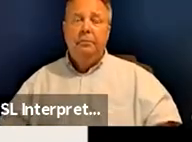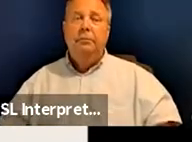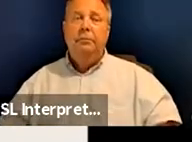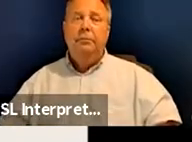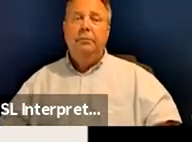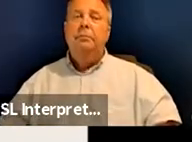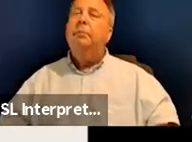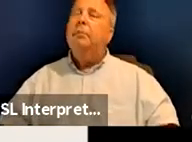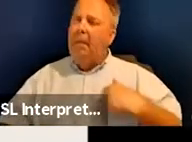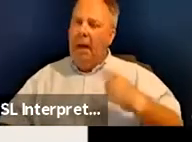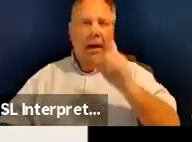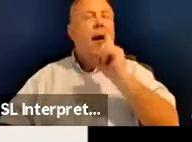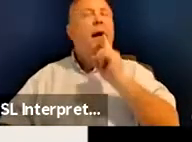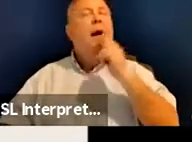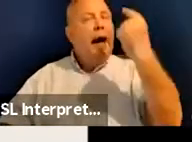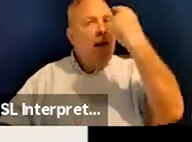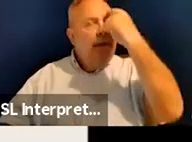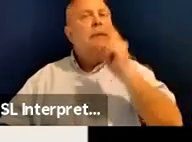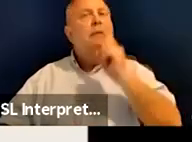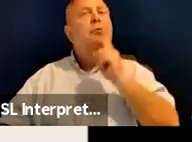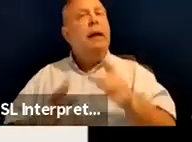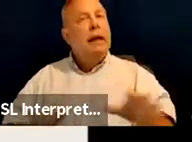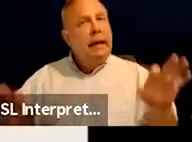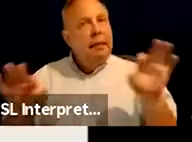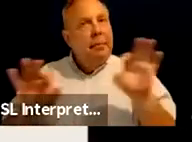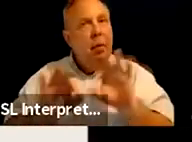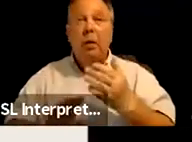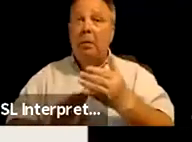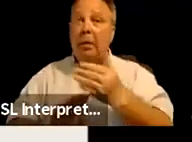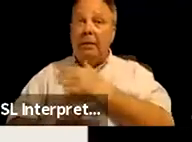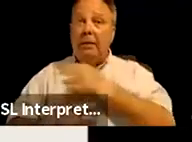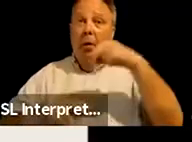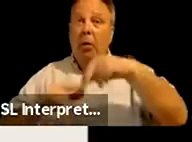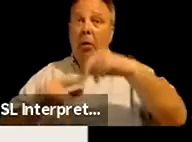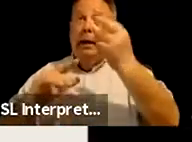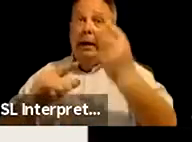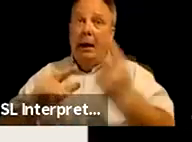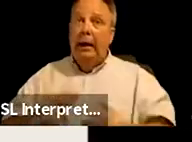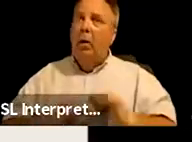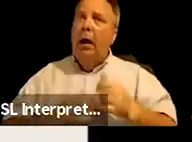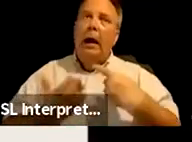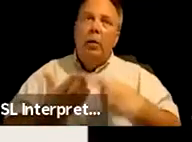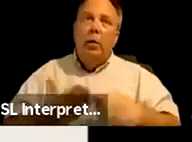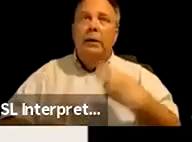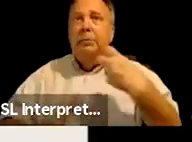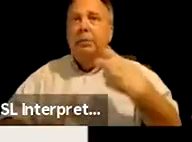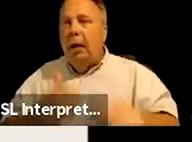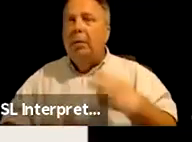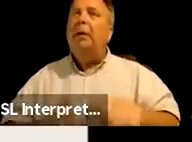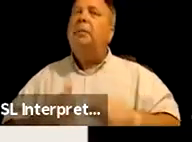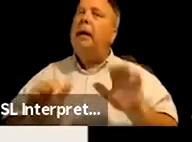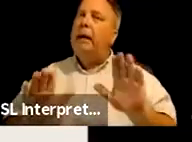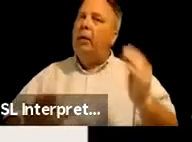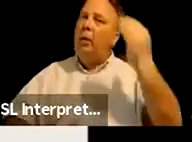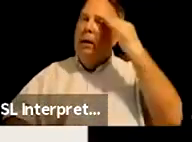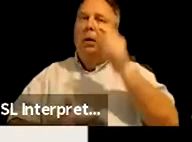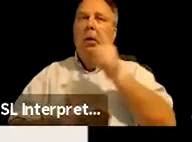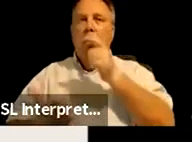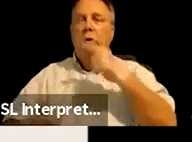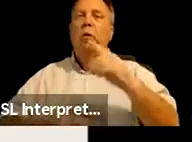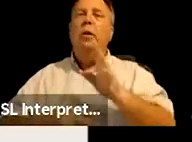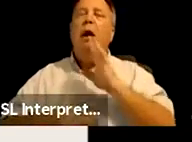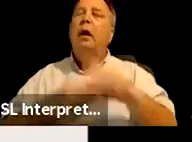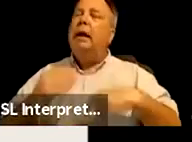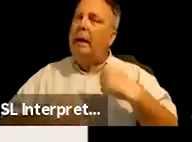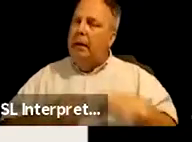So I think it's really important that before we get into how to address problems in our community that we know who we're talking about.